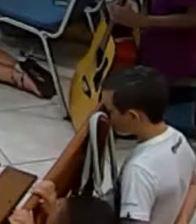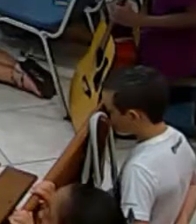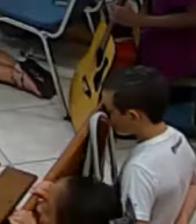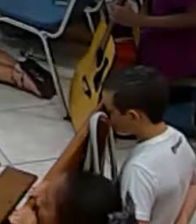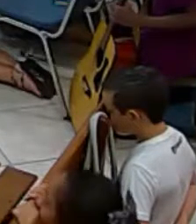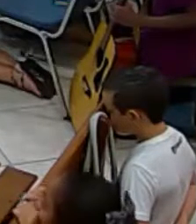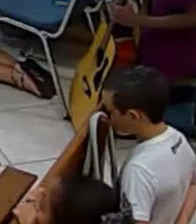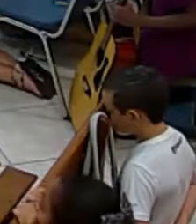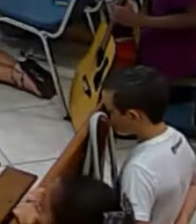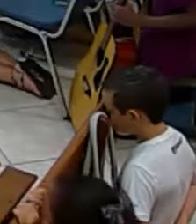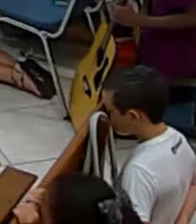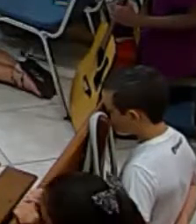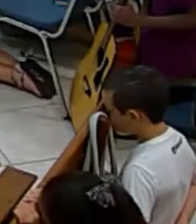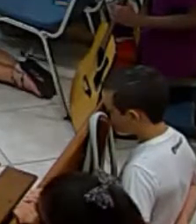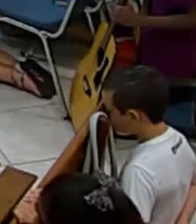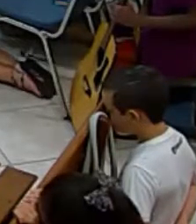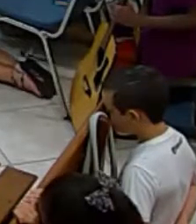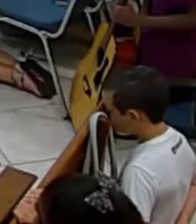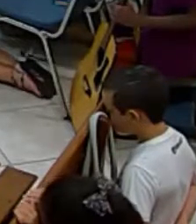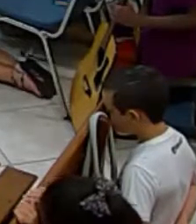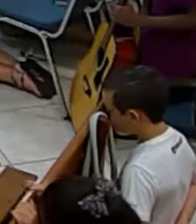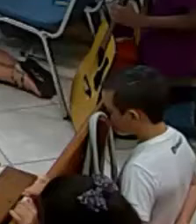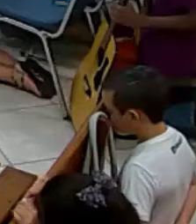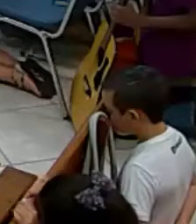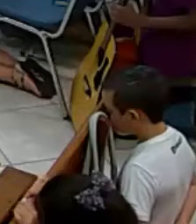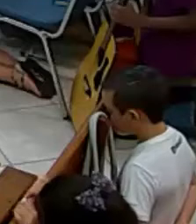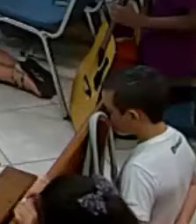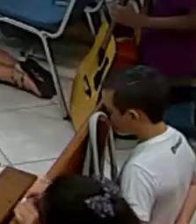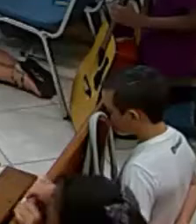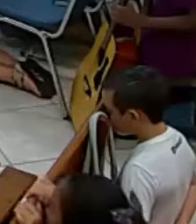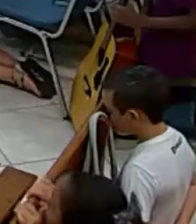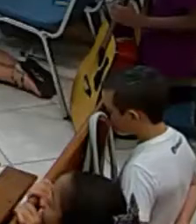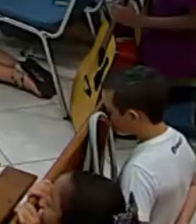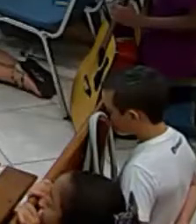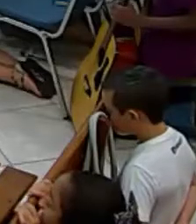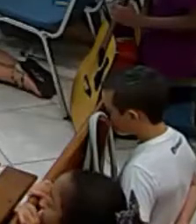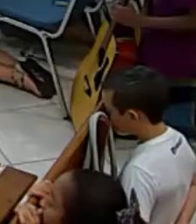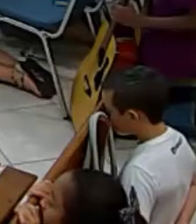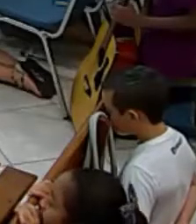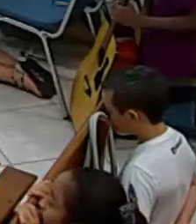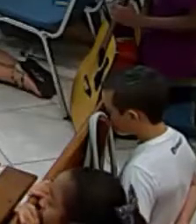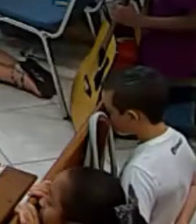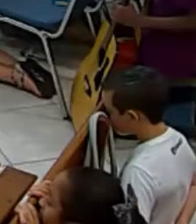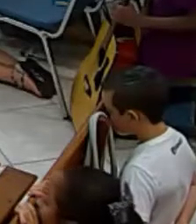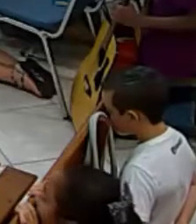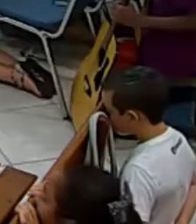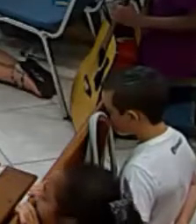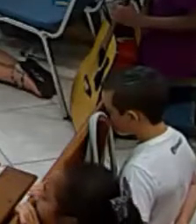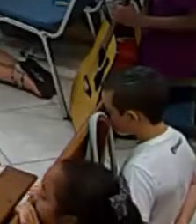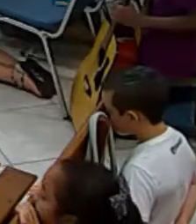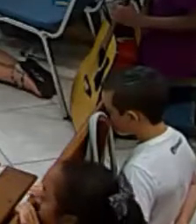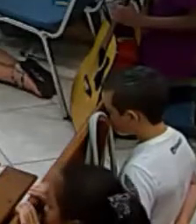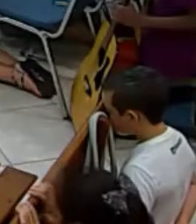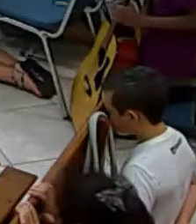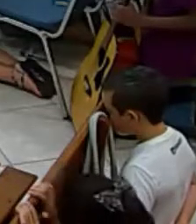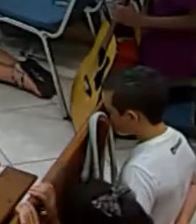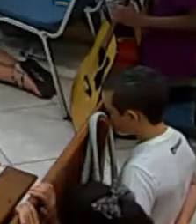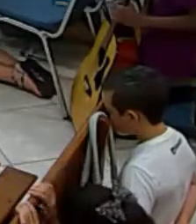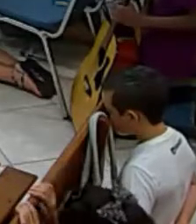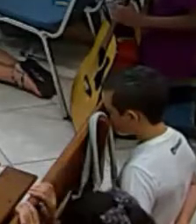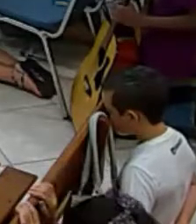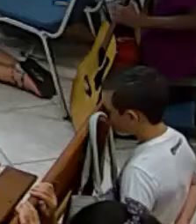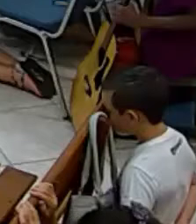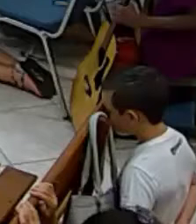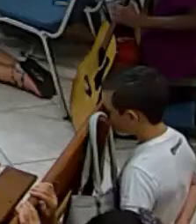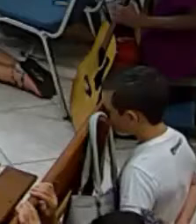I want to ask you, Lord, that you show the growth of your work, many of your work, the problems that happen, and also the